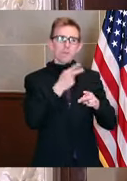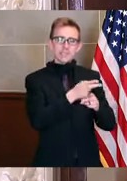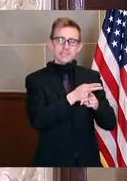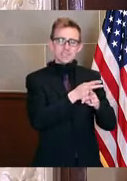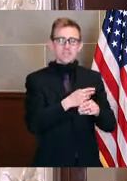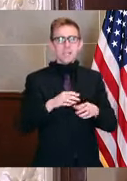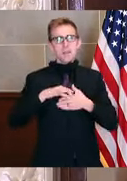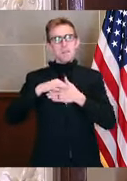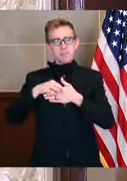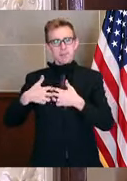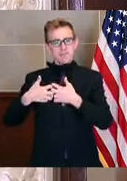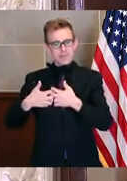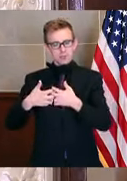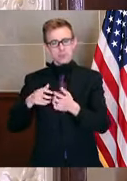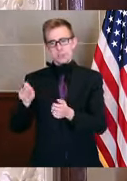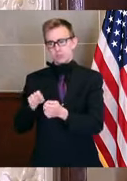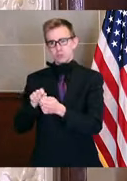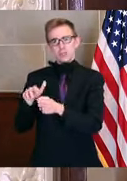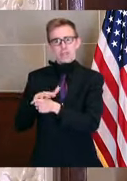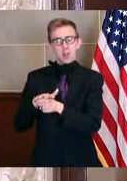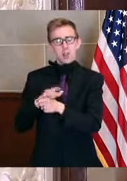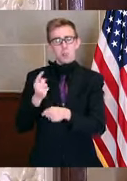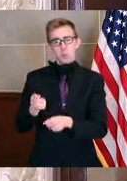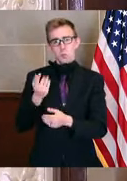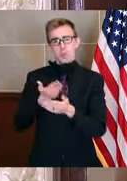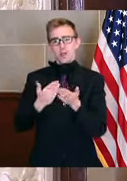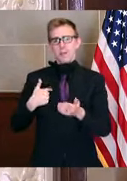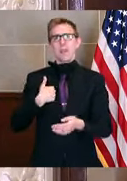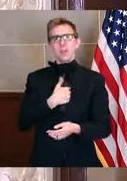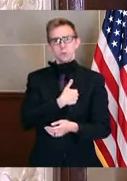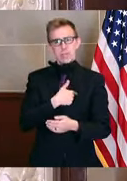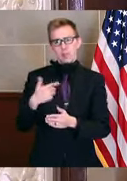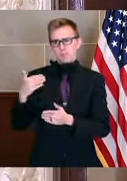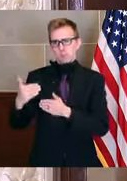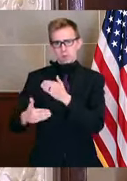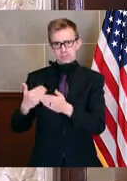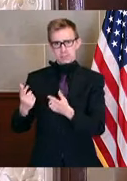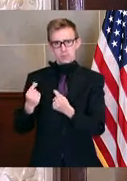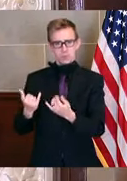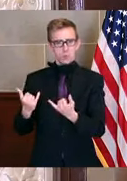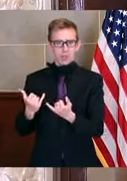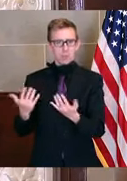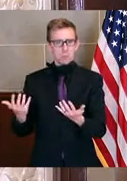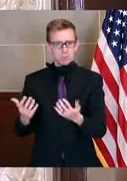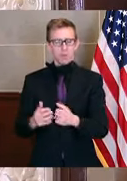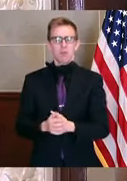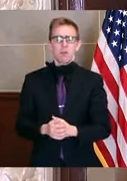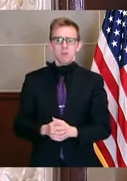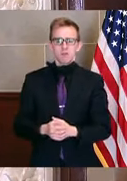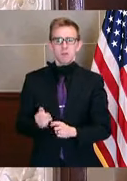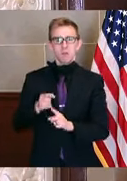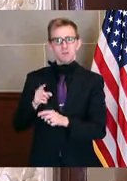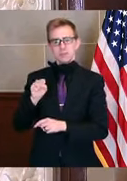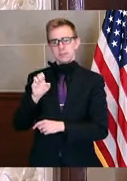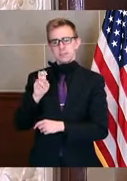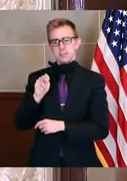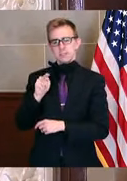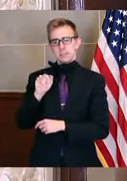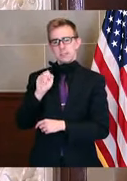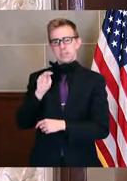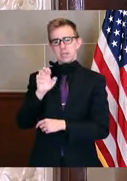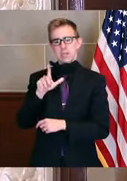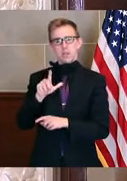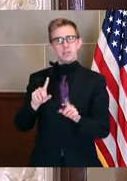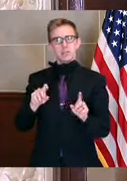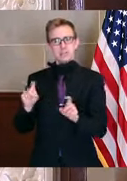plants, certain areas. One thing we're very much in the process of doing is to look at what sentinel testing would look